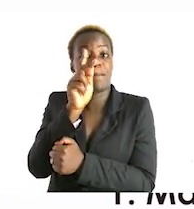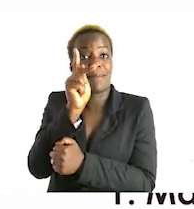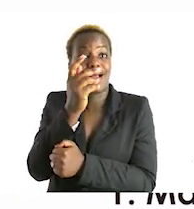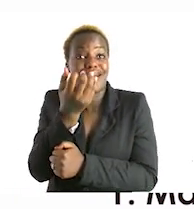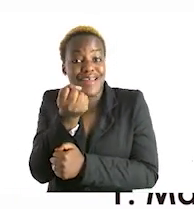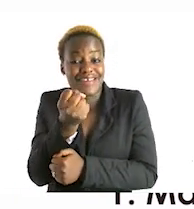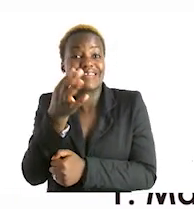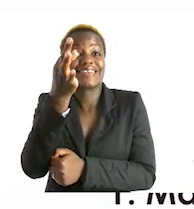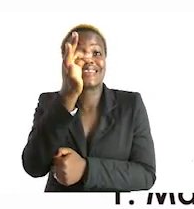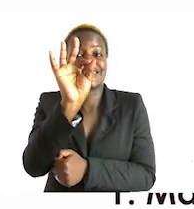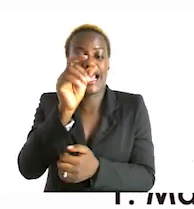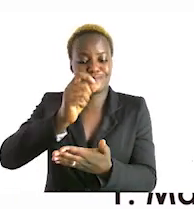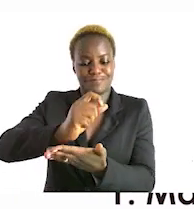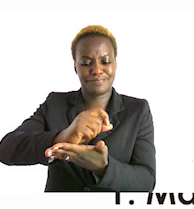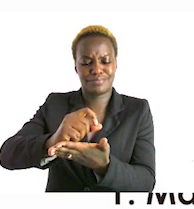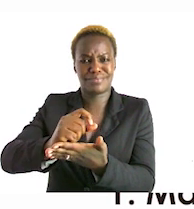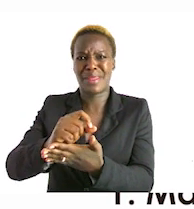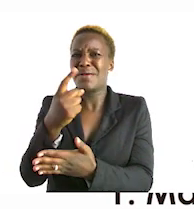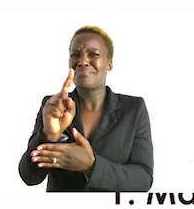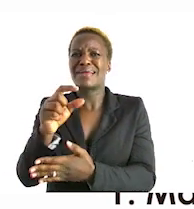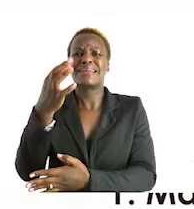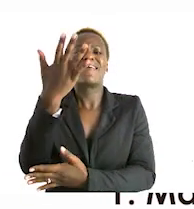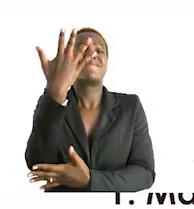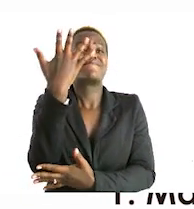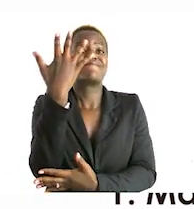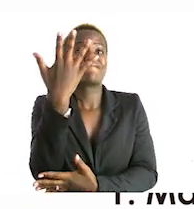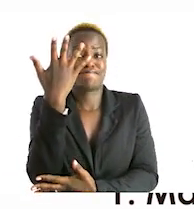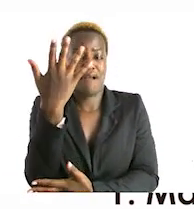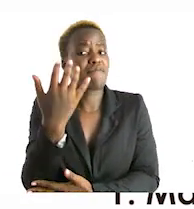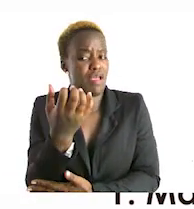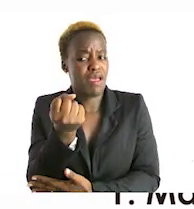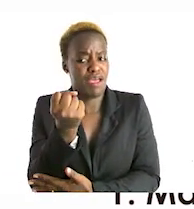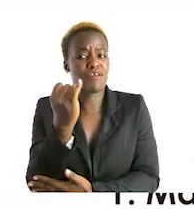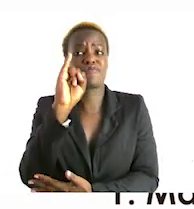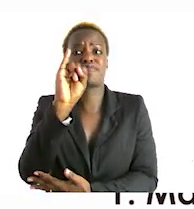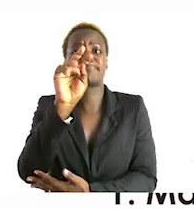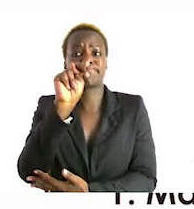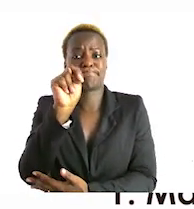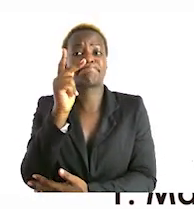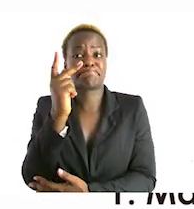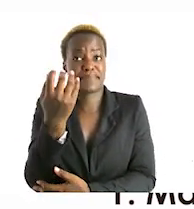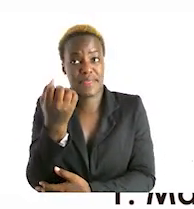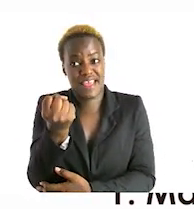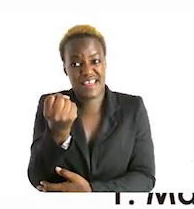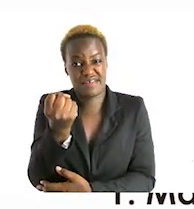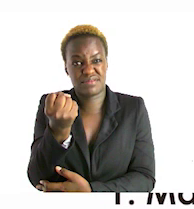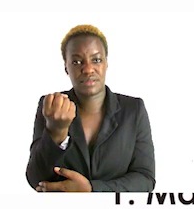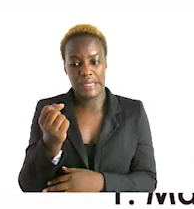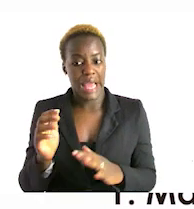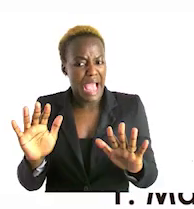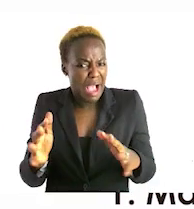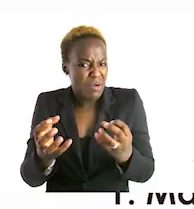pens only five of his pens still has ink how many pens